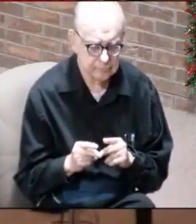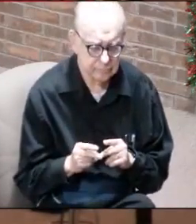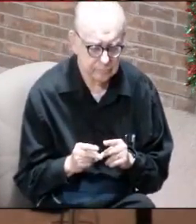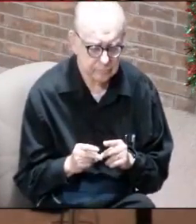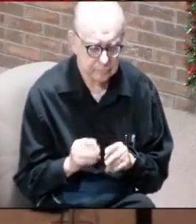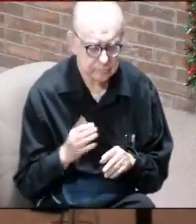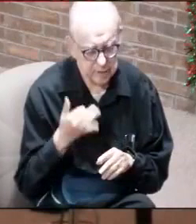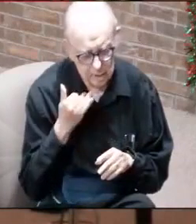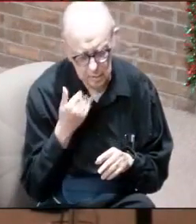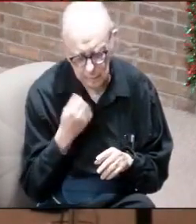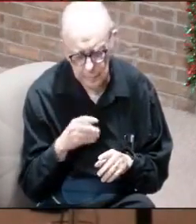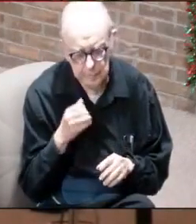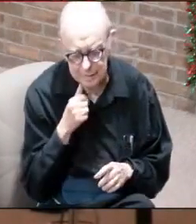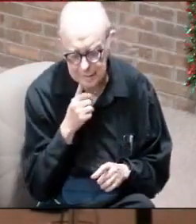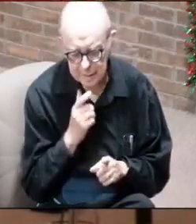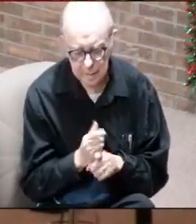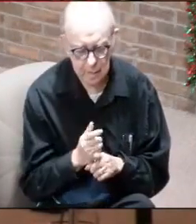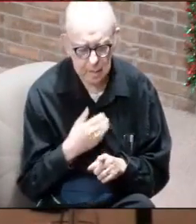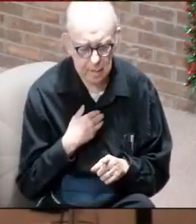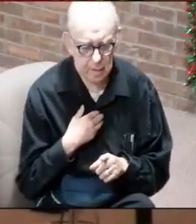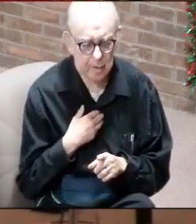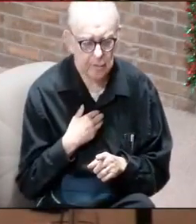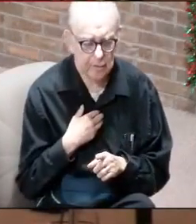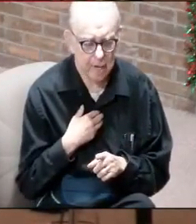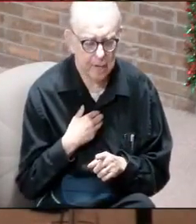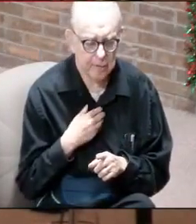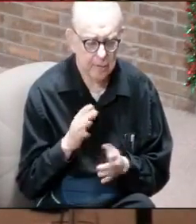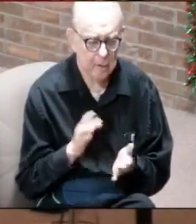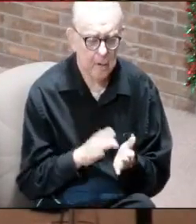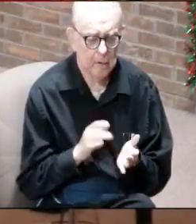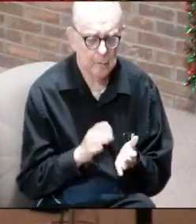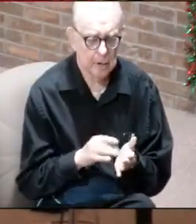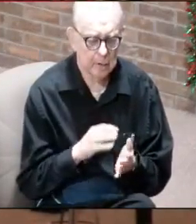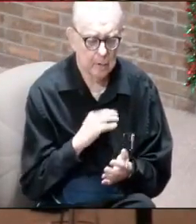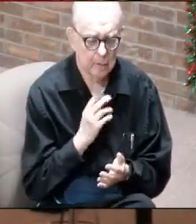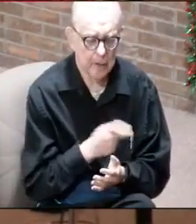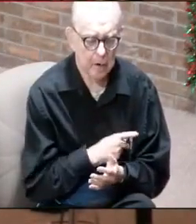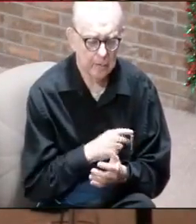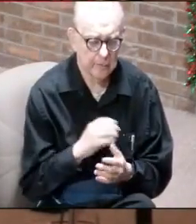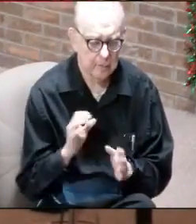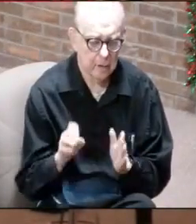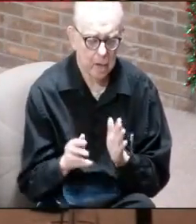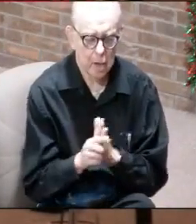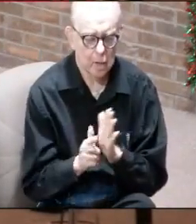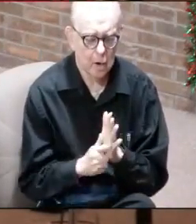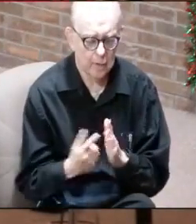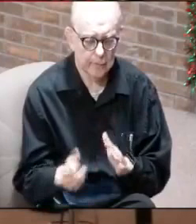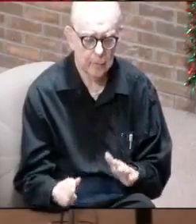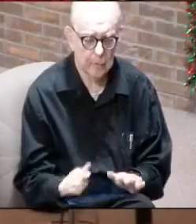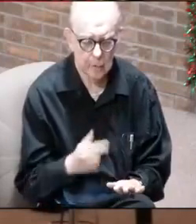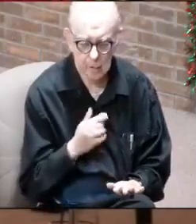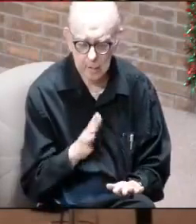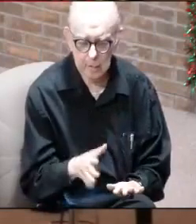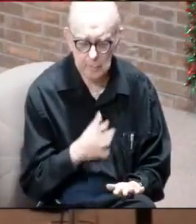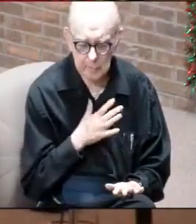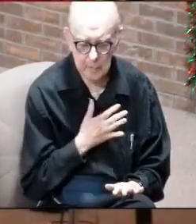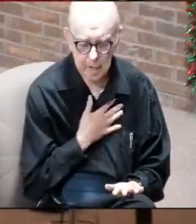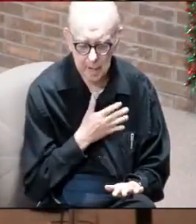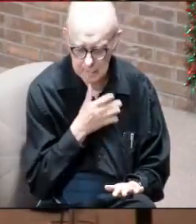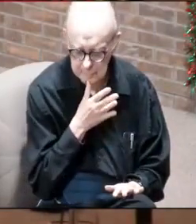my sister because she has the medical power of attorney for my mom, and they're getting ready to do the, they call the